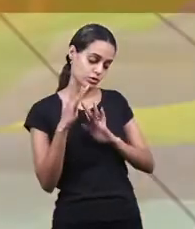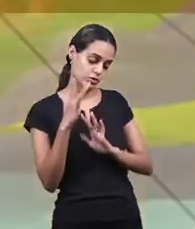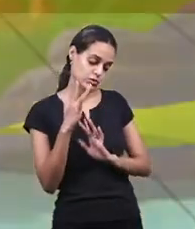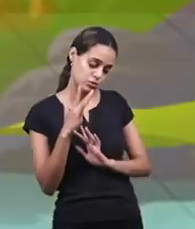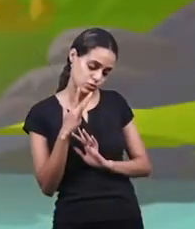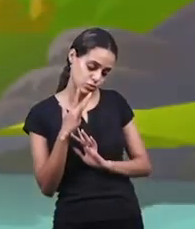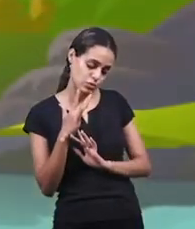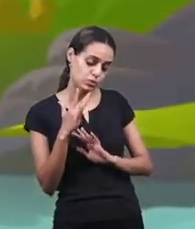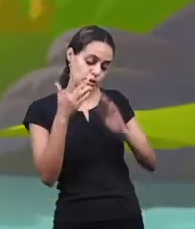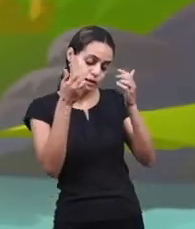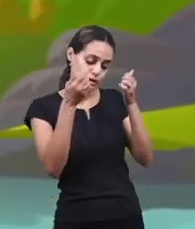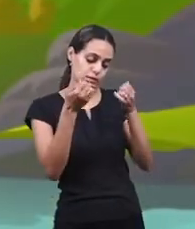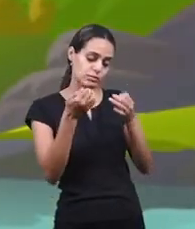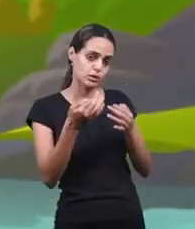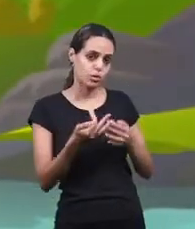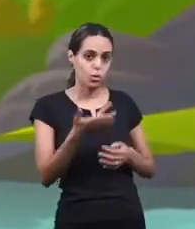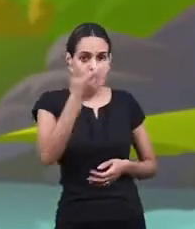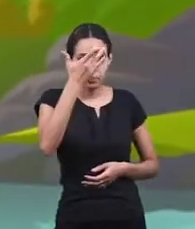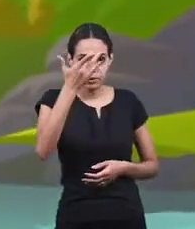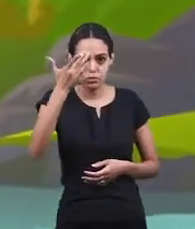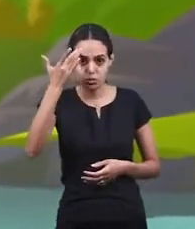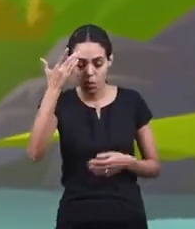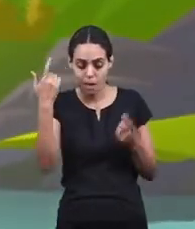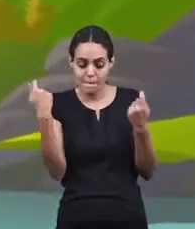the one who is not born